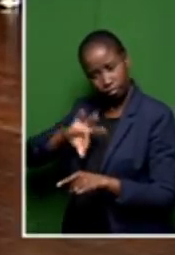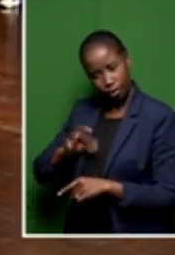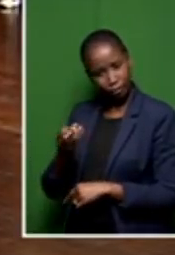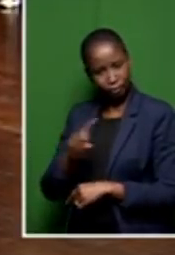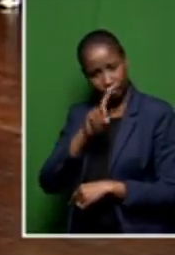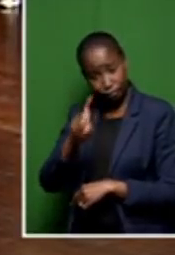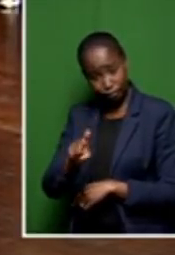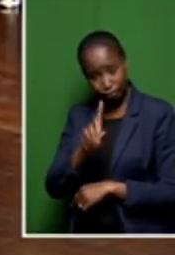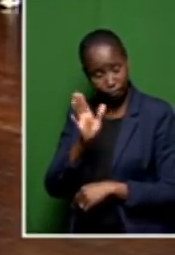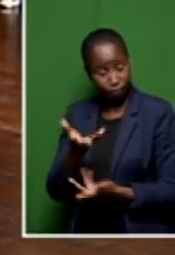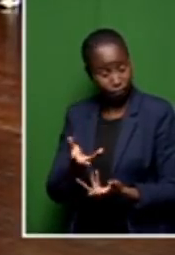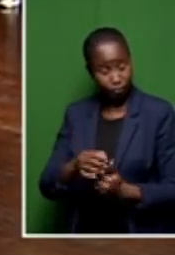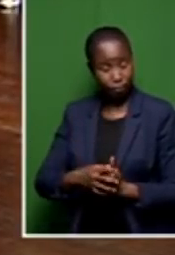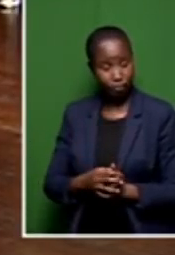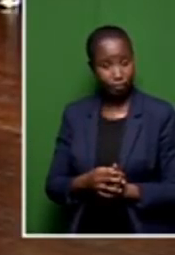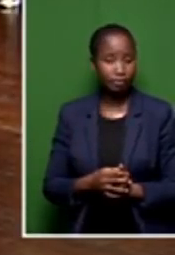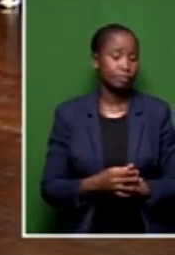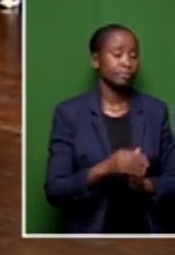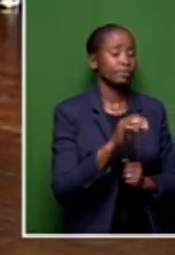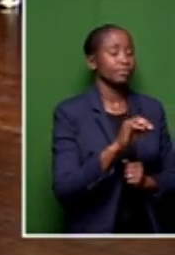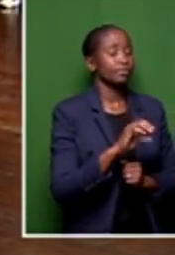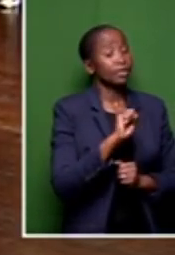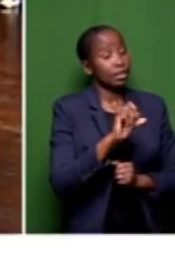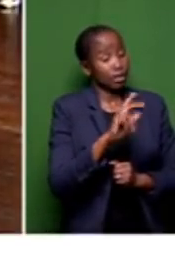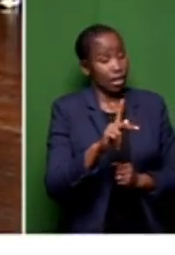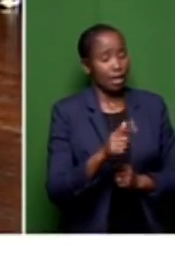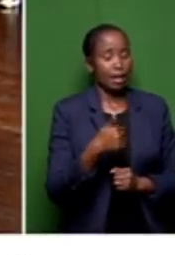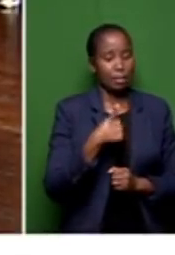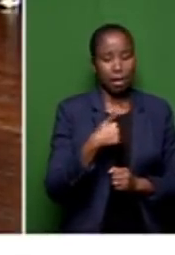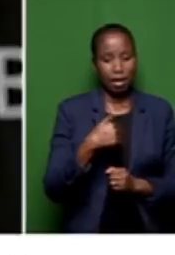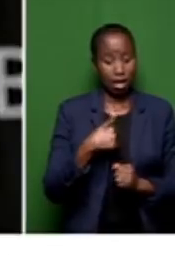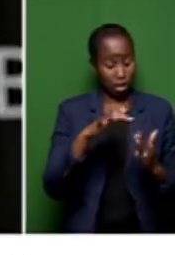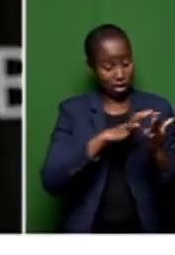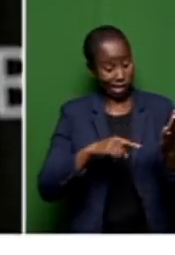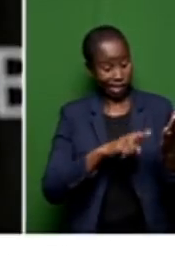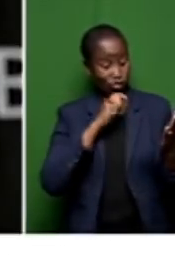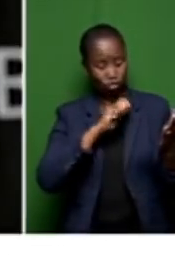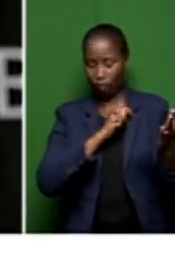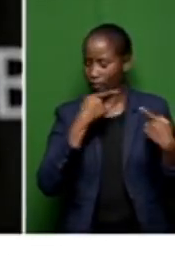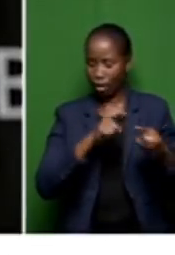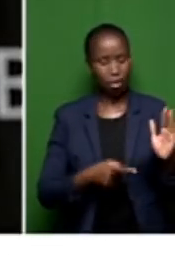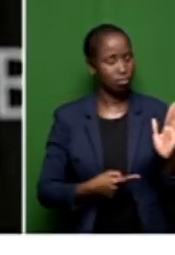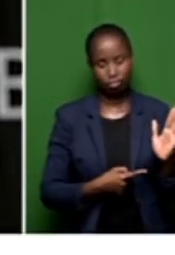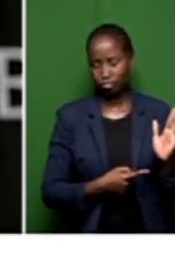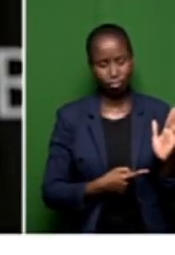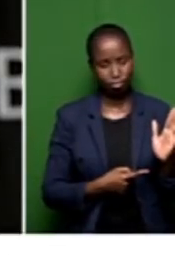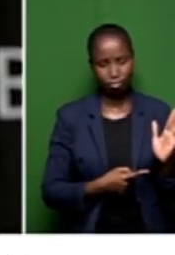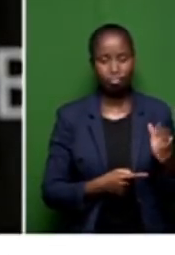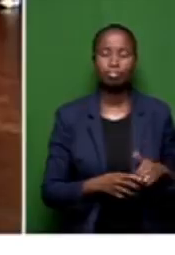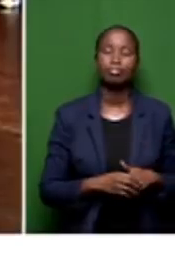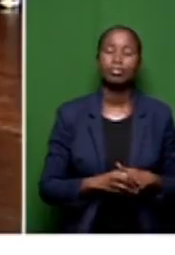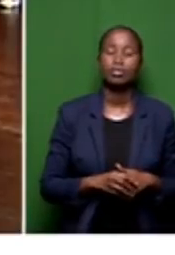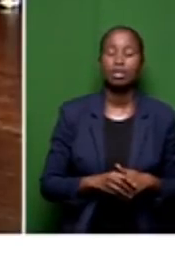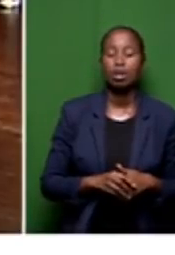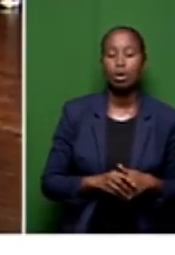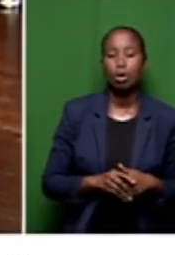Well, I do not believe that that statement is entirely true. So we have a very capable administration